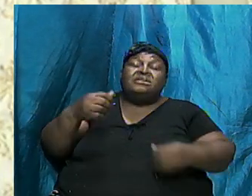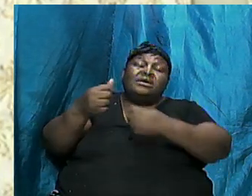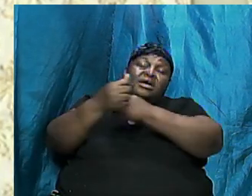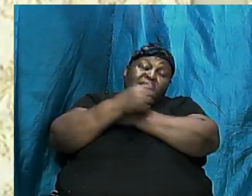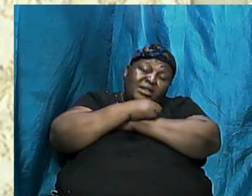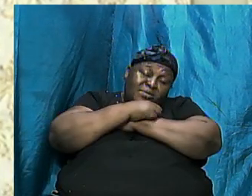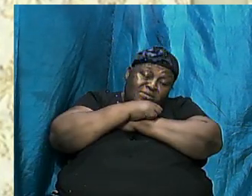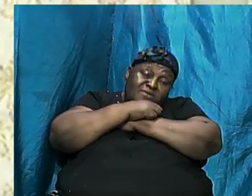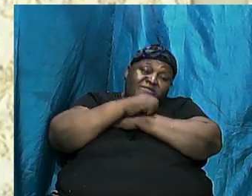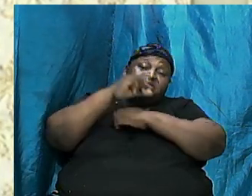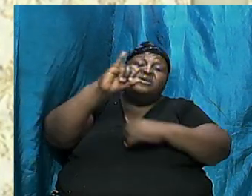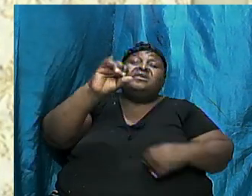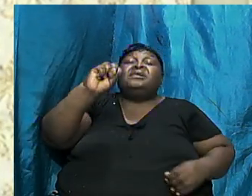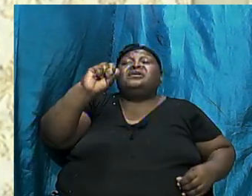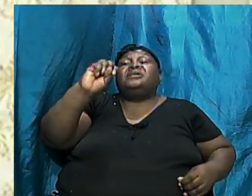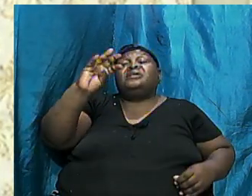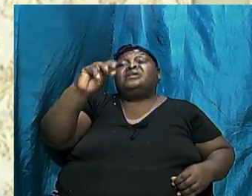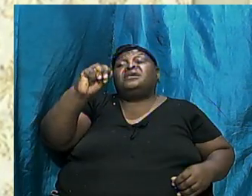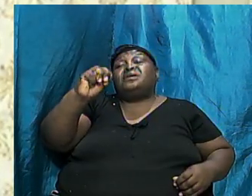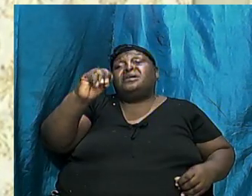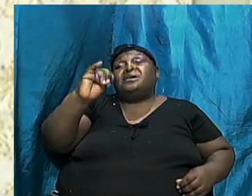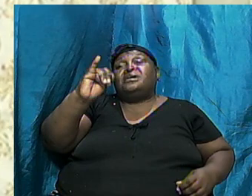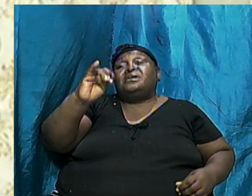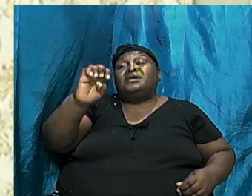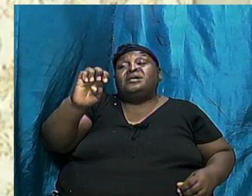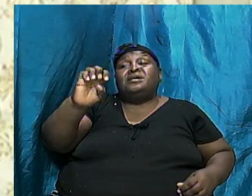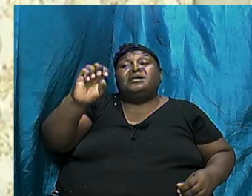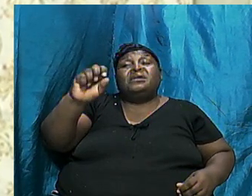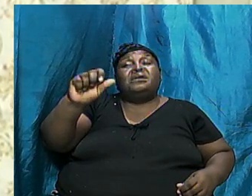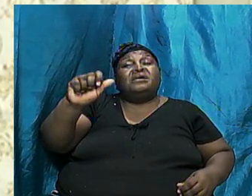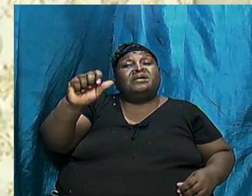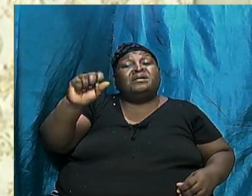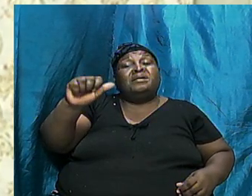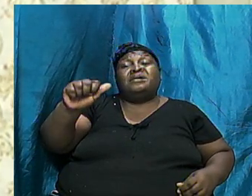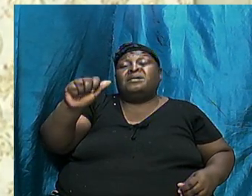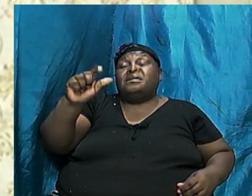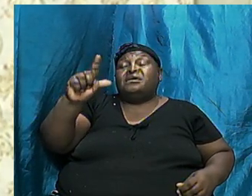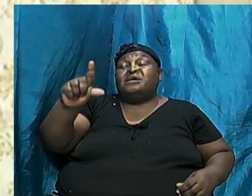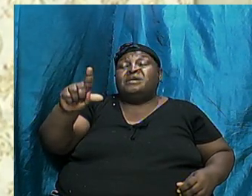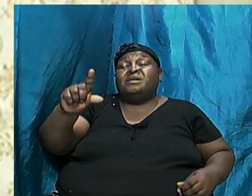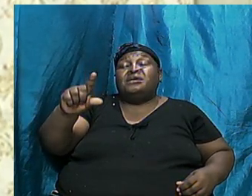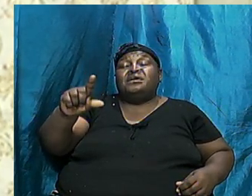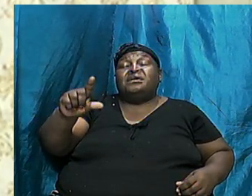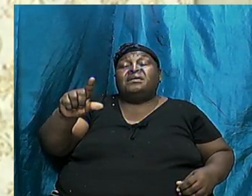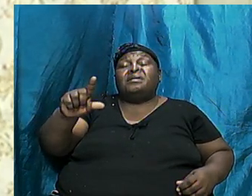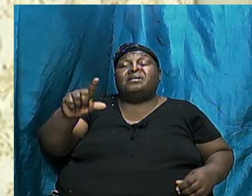Ishmael All Of A Sudden Sarah Became